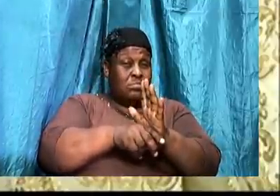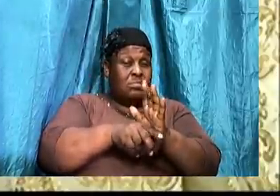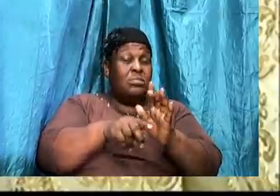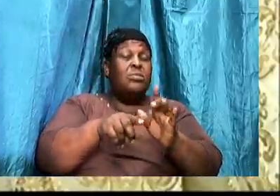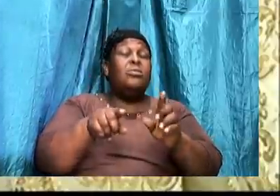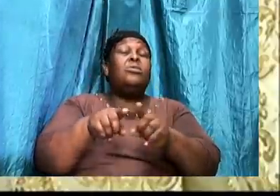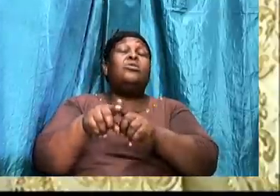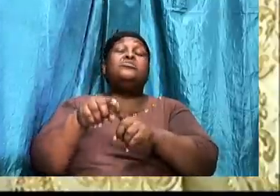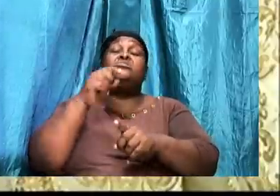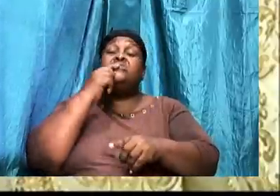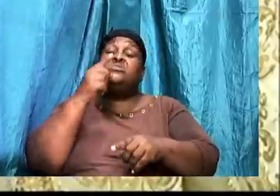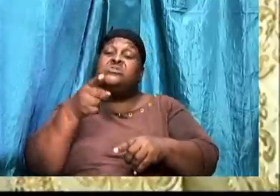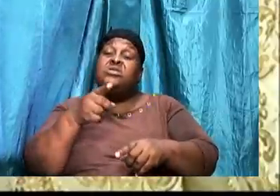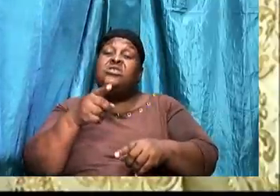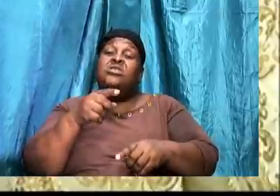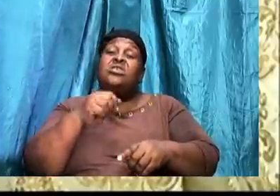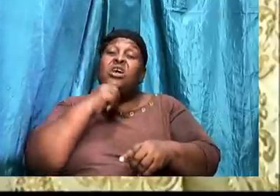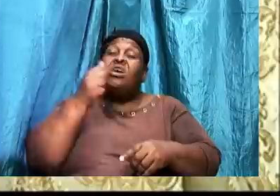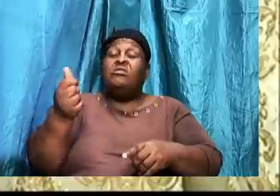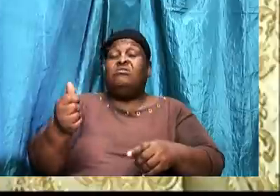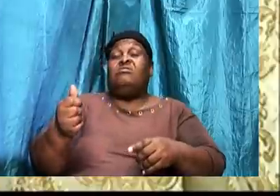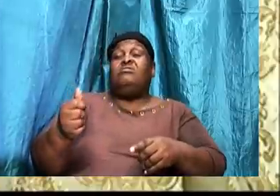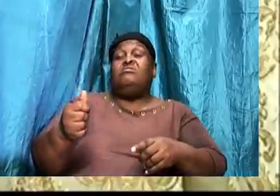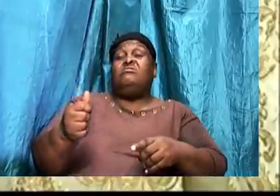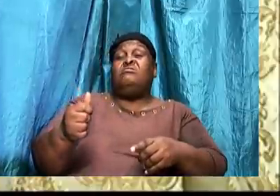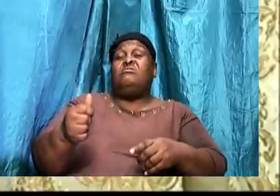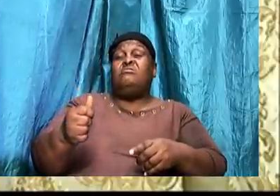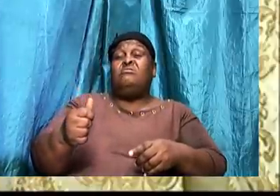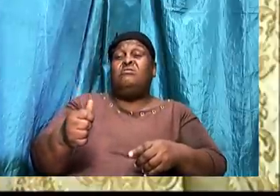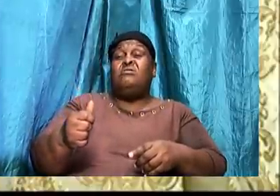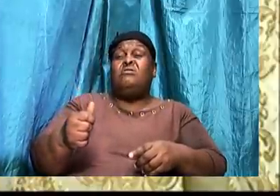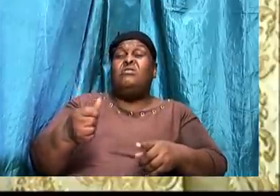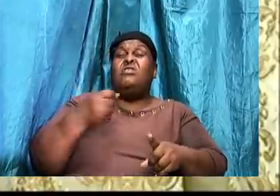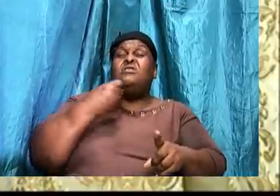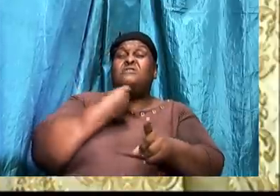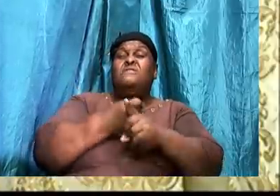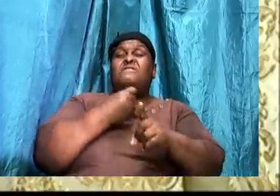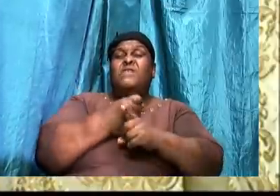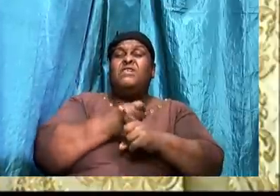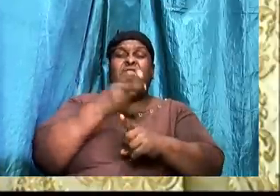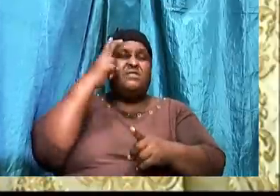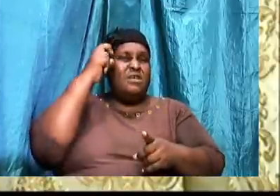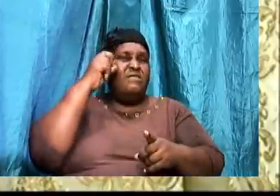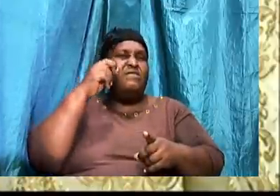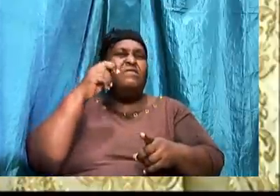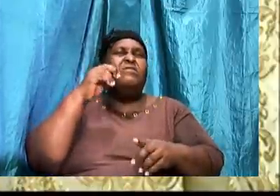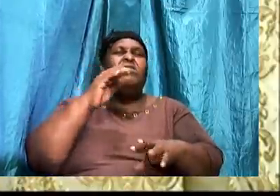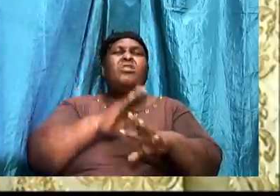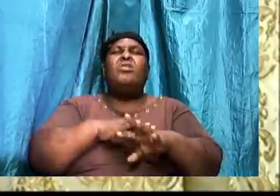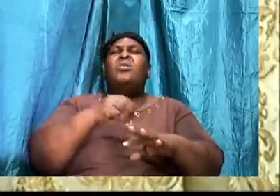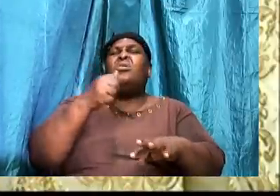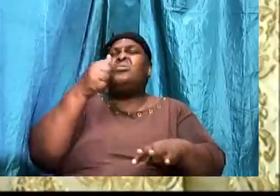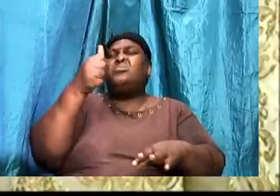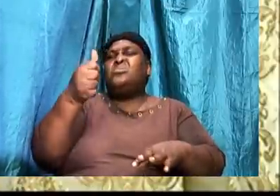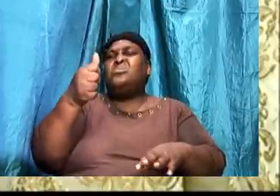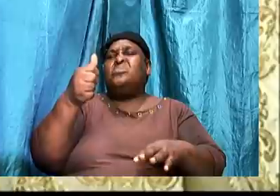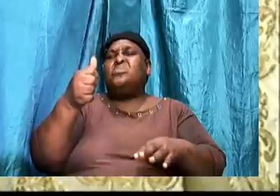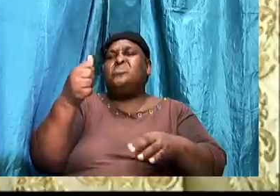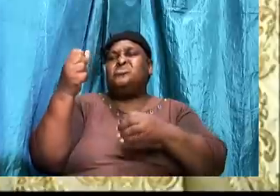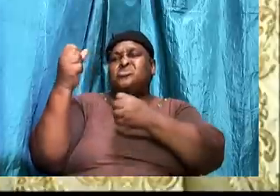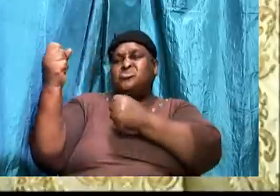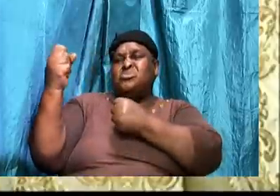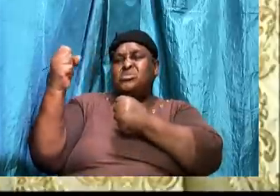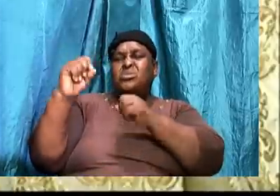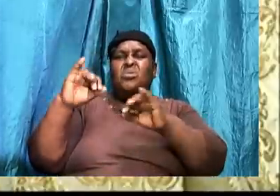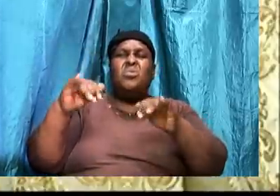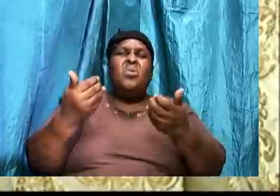should not try to resist the adversary on our own strength. But, we should use the name of Jesus Christ. How do we